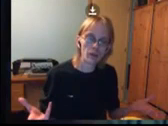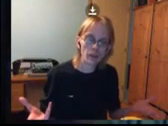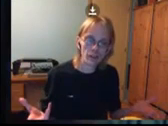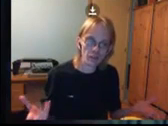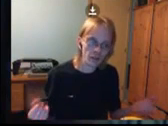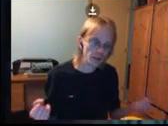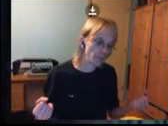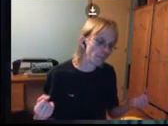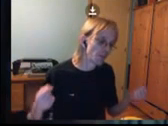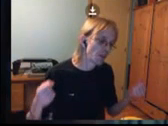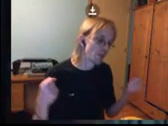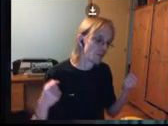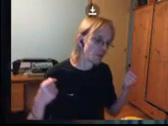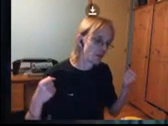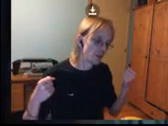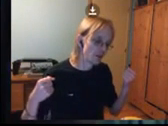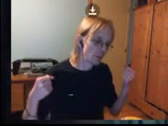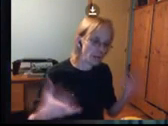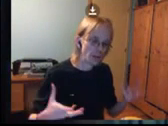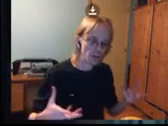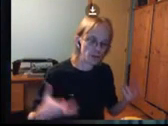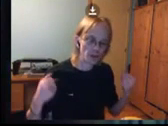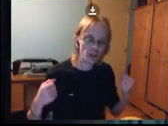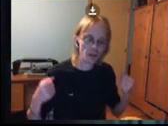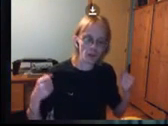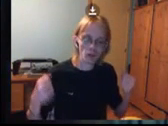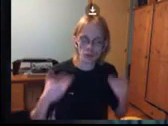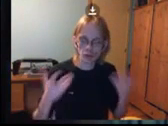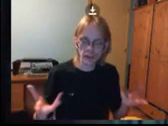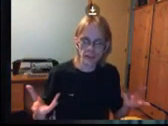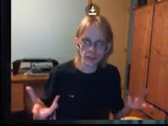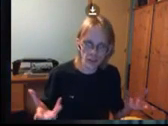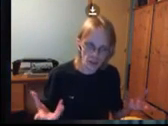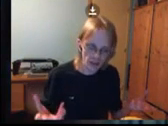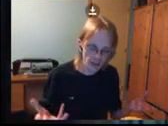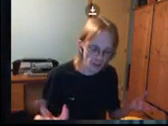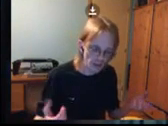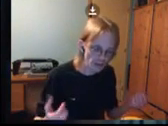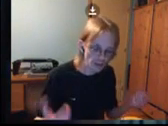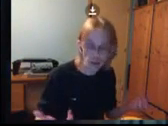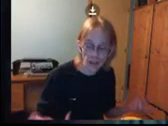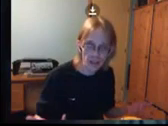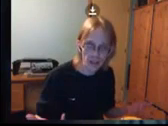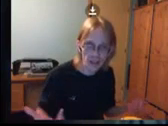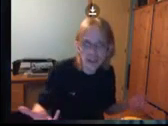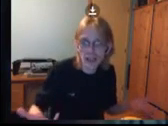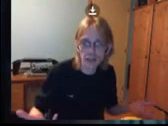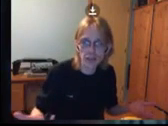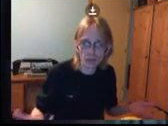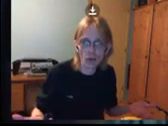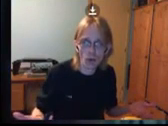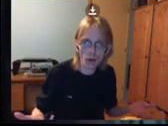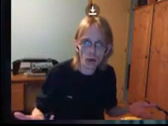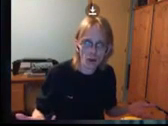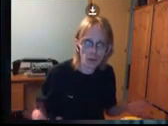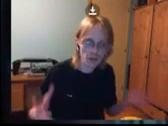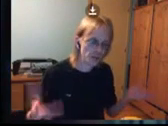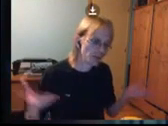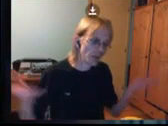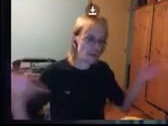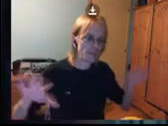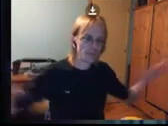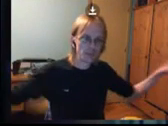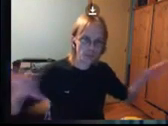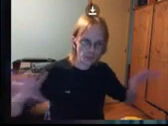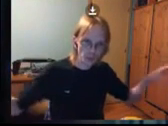amount of windows or screens in video editing is actually four. Because